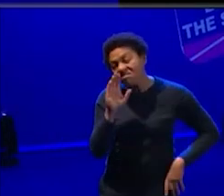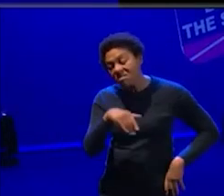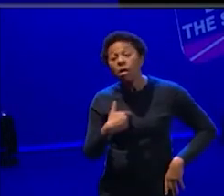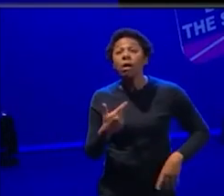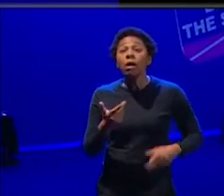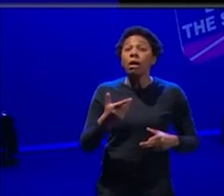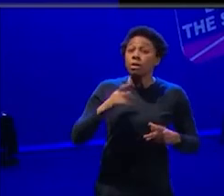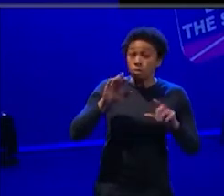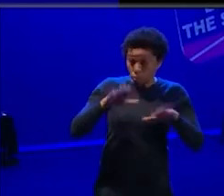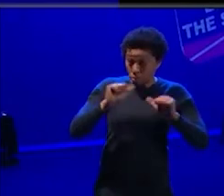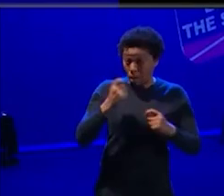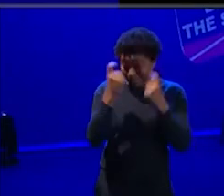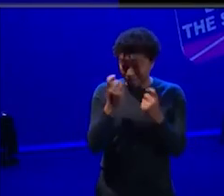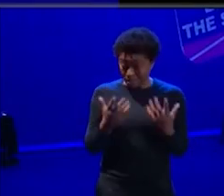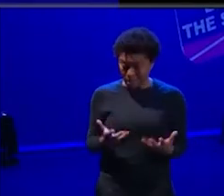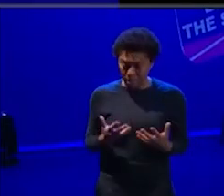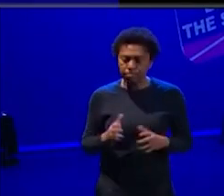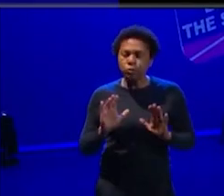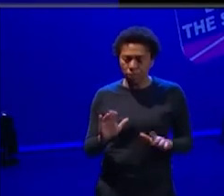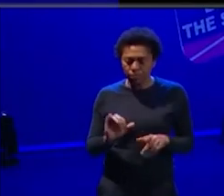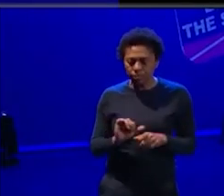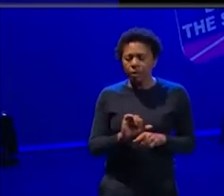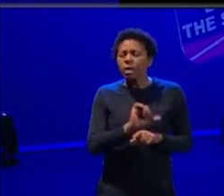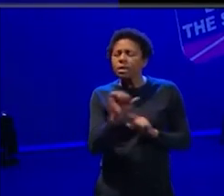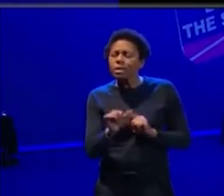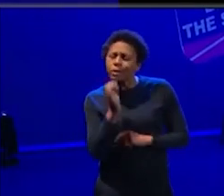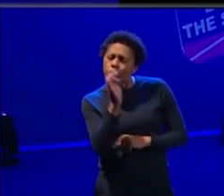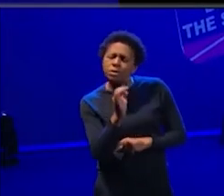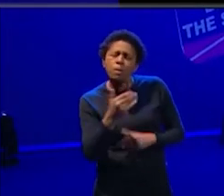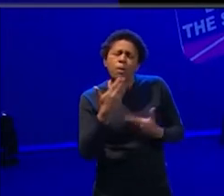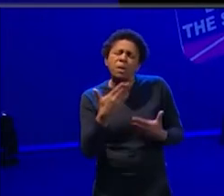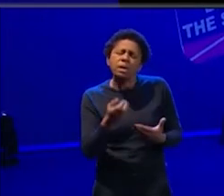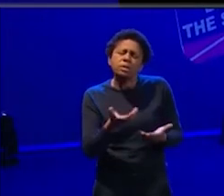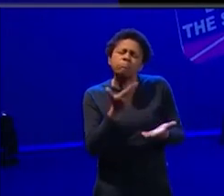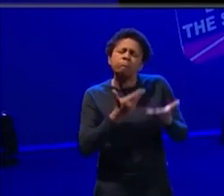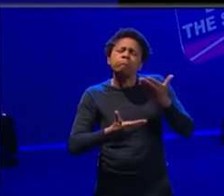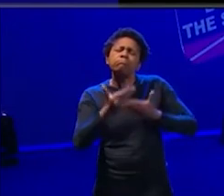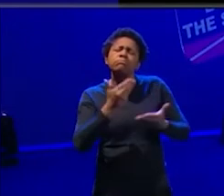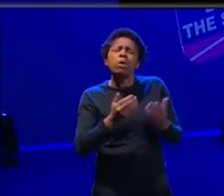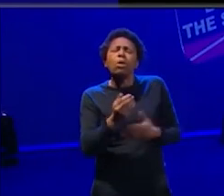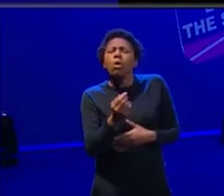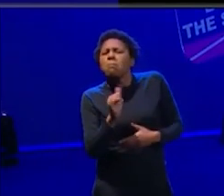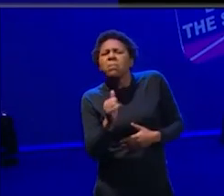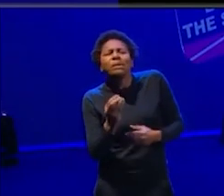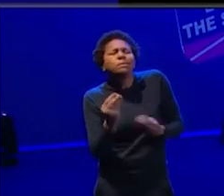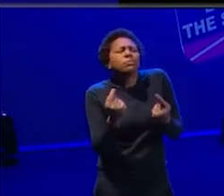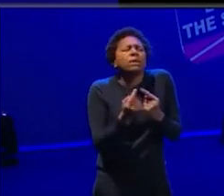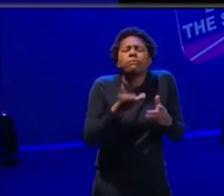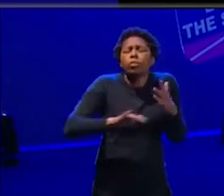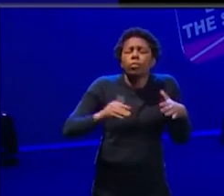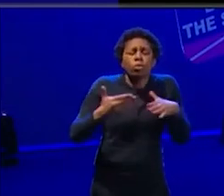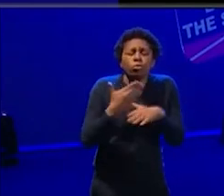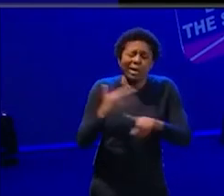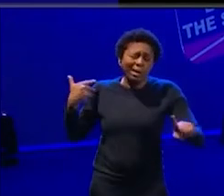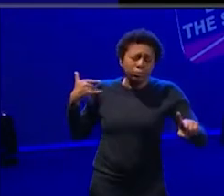the next question we have is, what has been a career highlight in terms of your theatre education, outreach, participation work? Like, what is